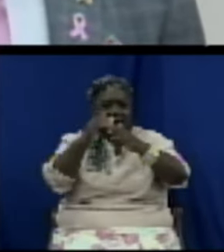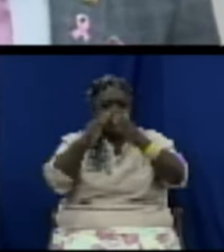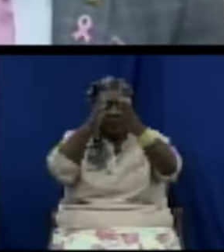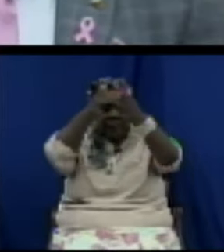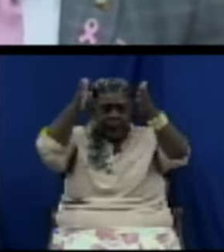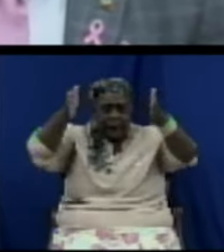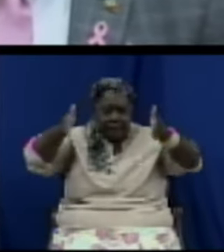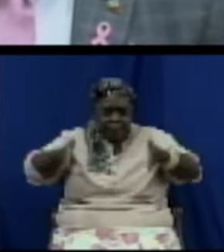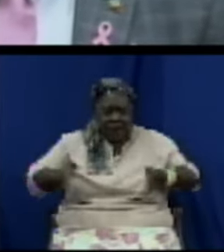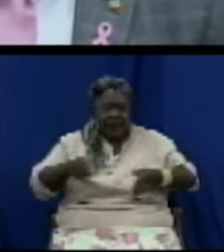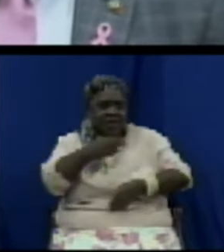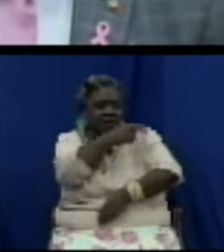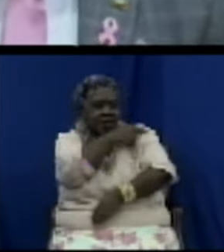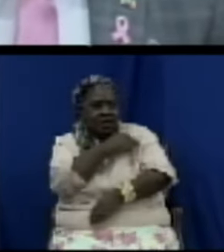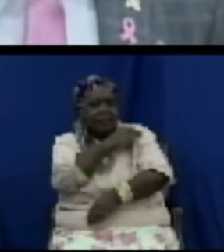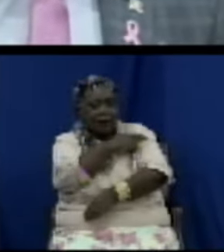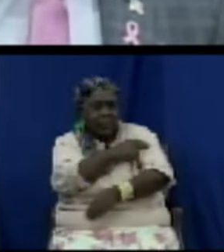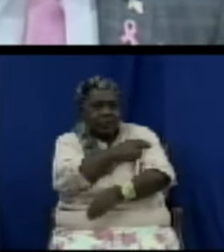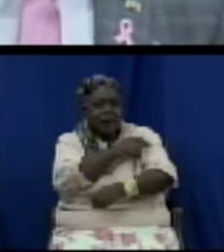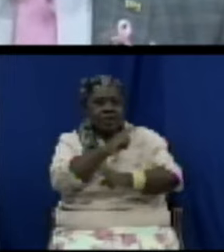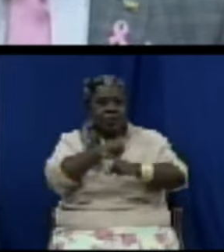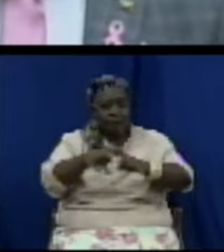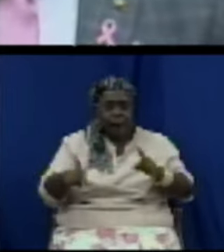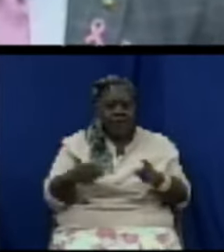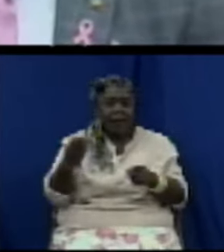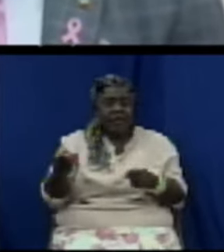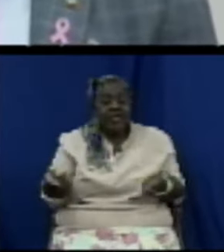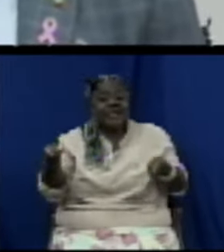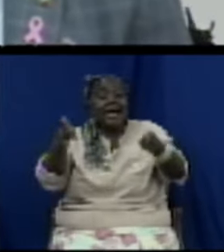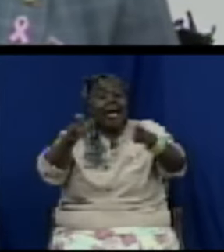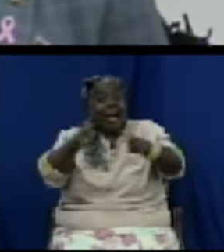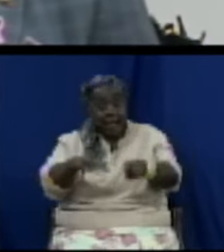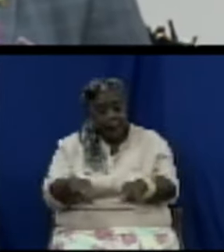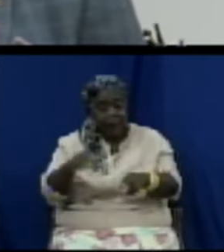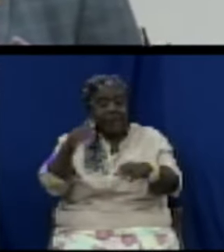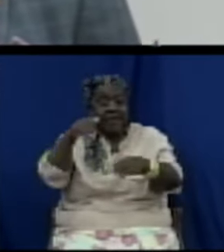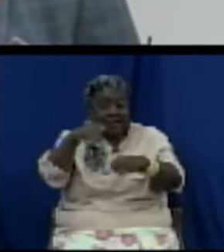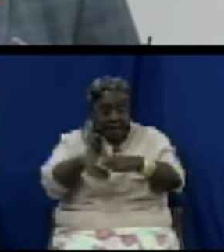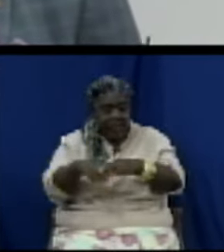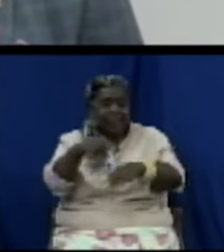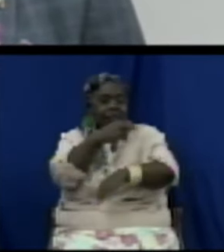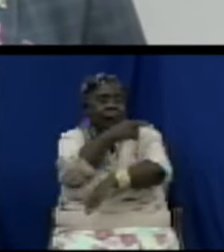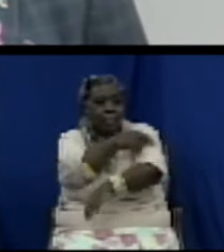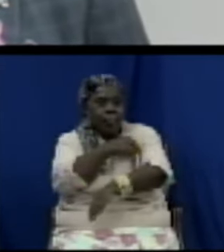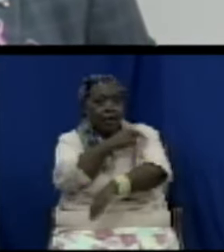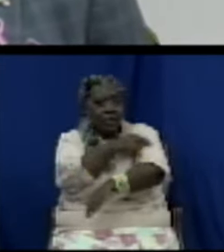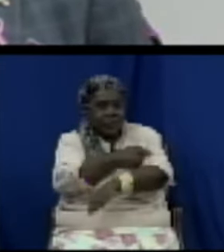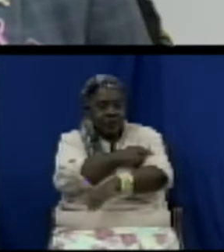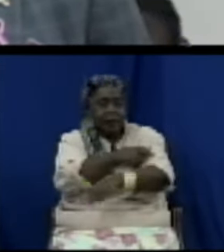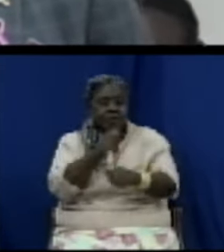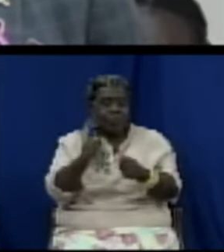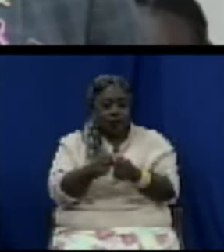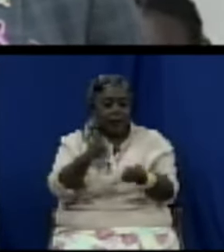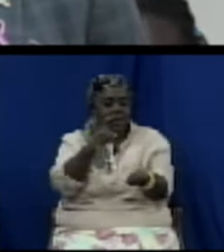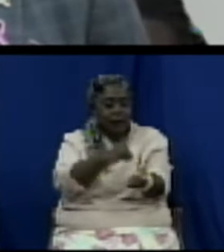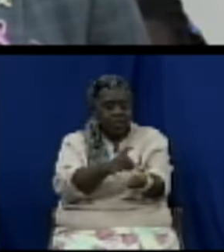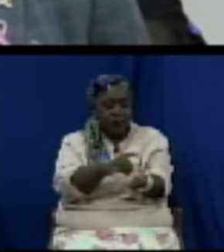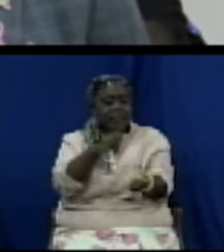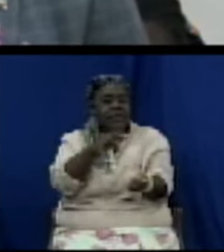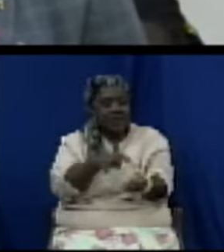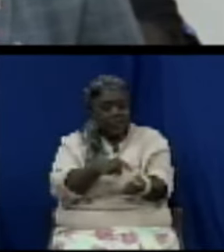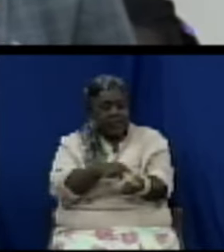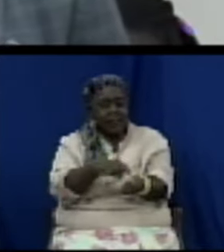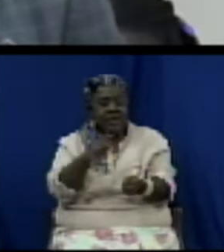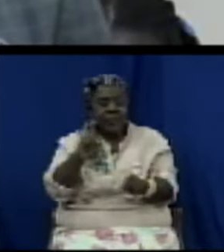be modern, and we must see the outcome being better quality of life for our people. On that, Madam Speaker,